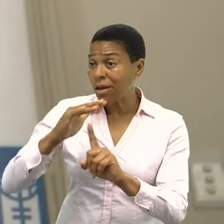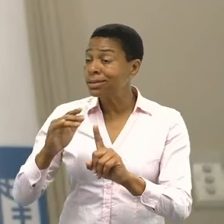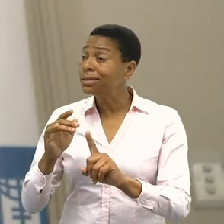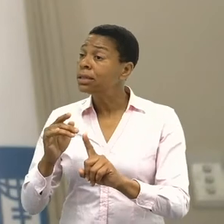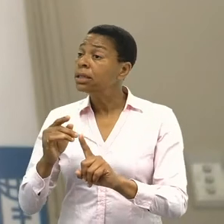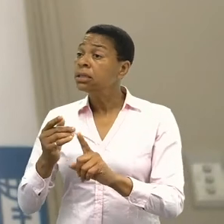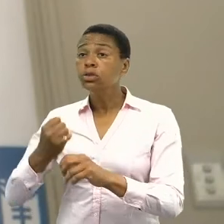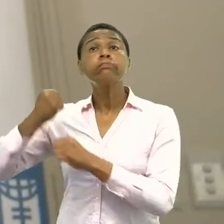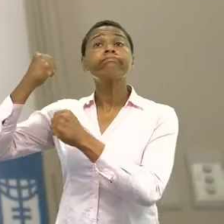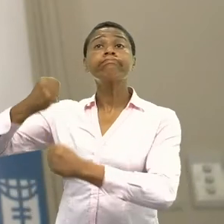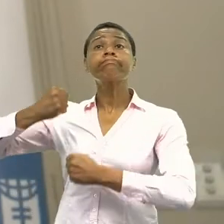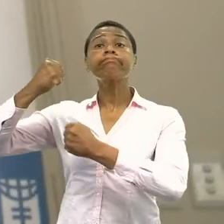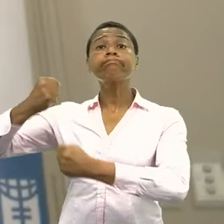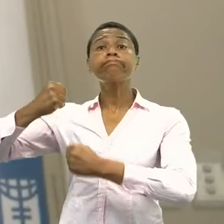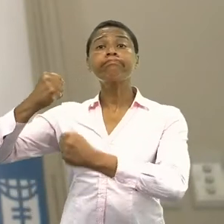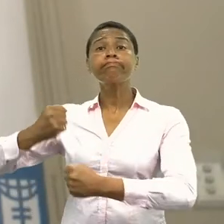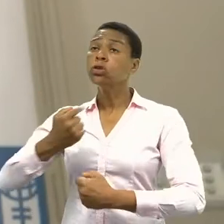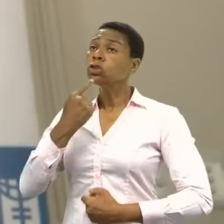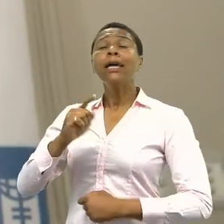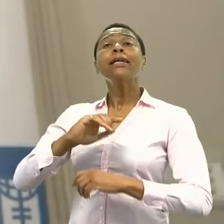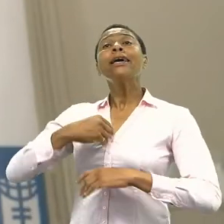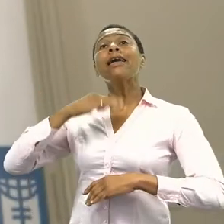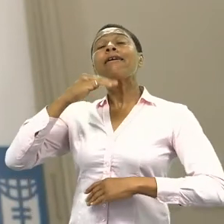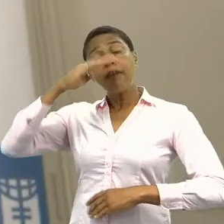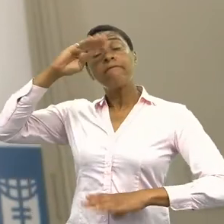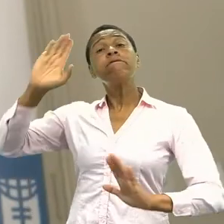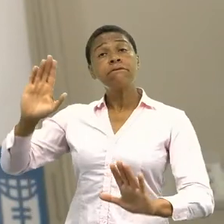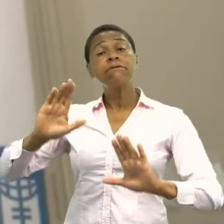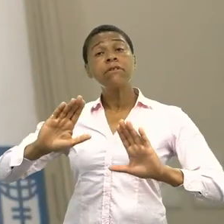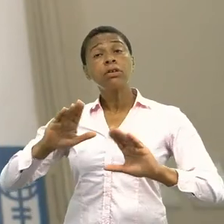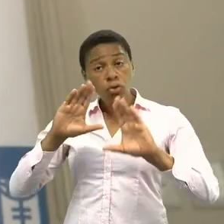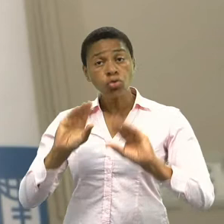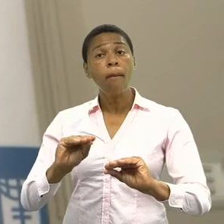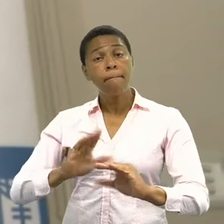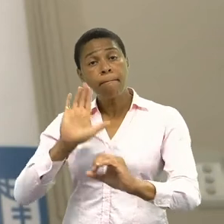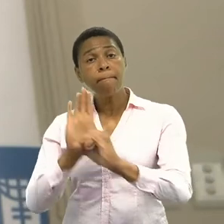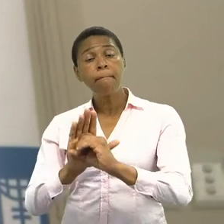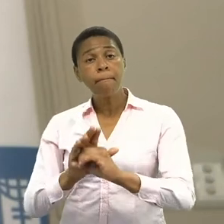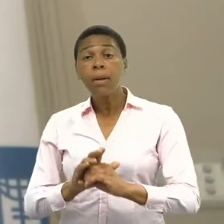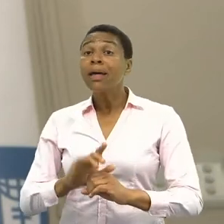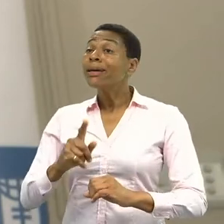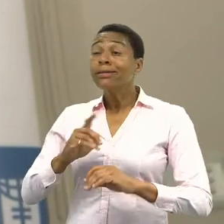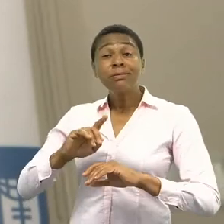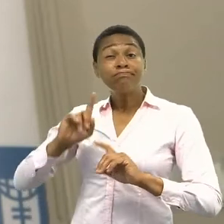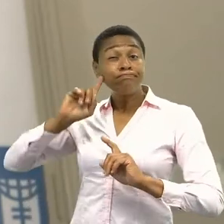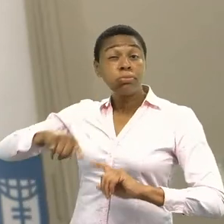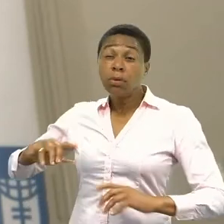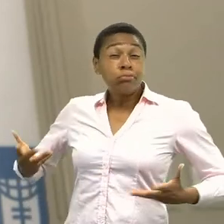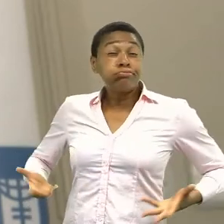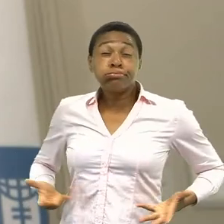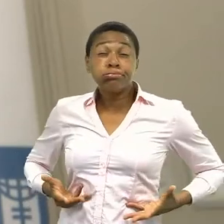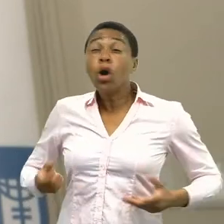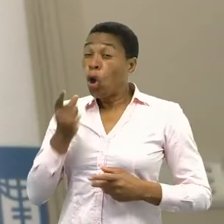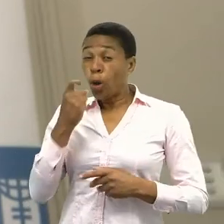protest, notwithstanding the risk of being infected. This is just how